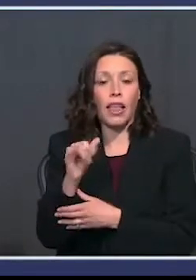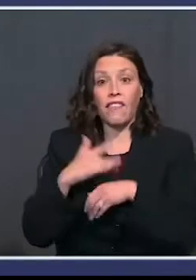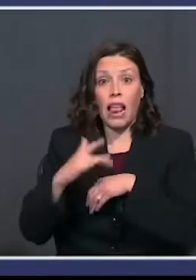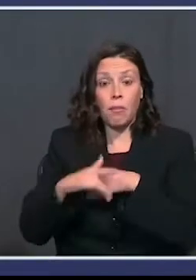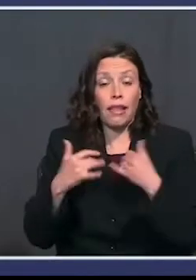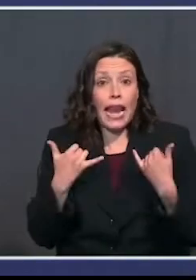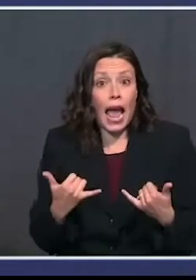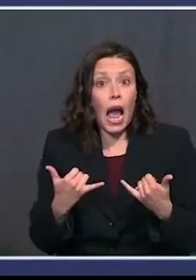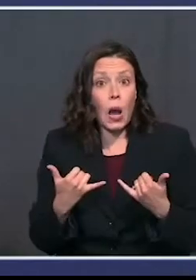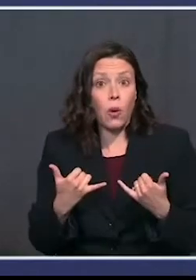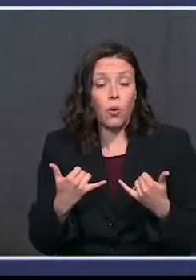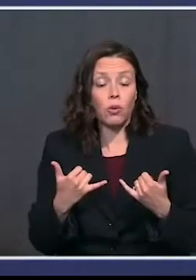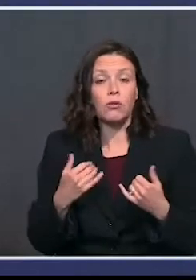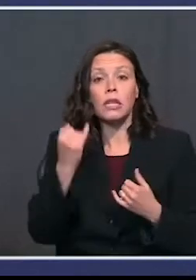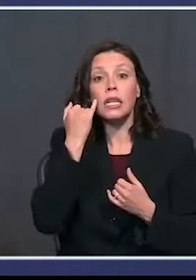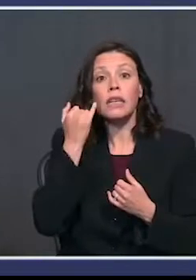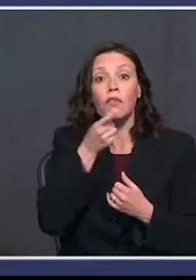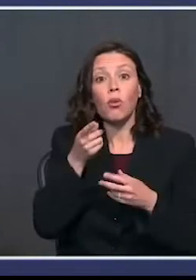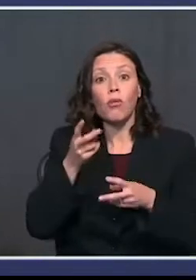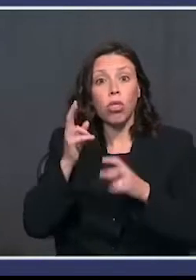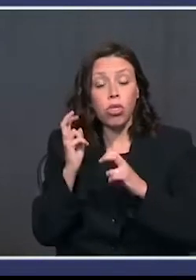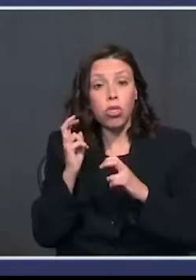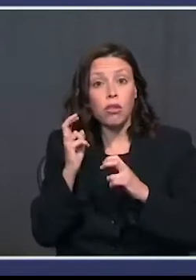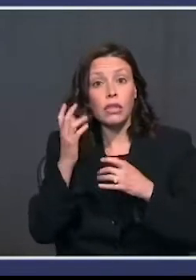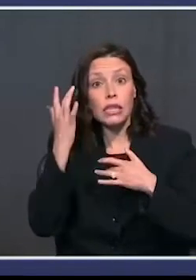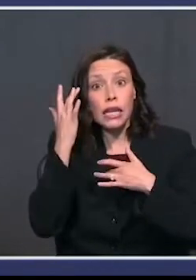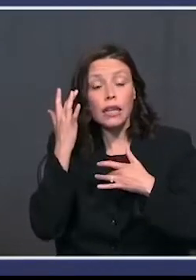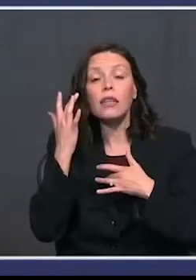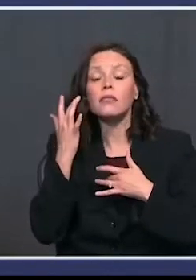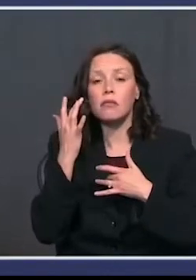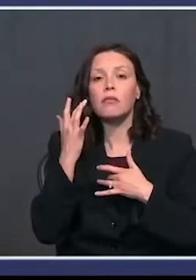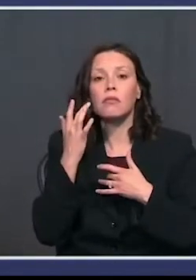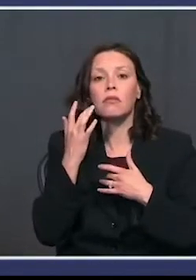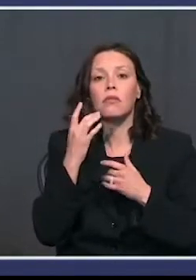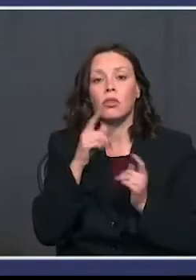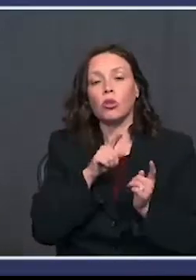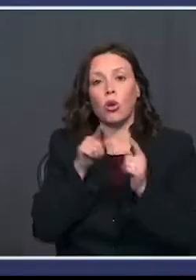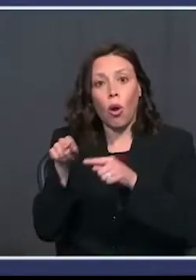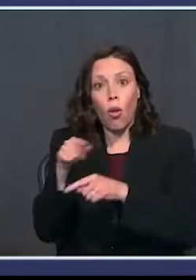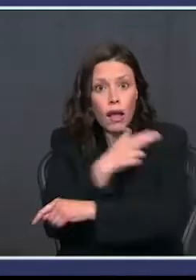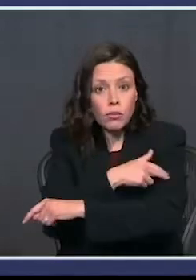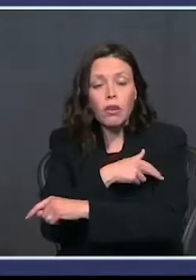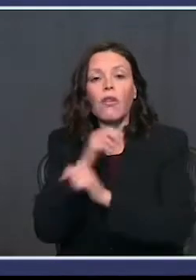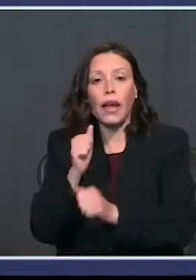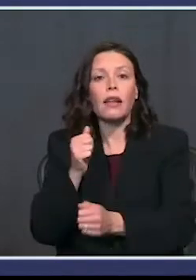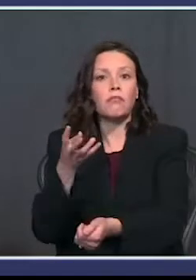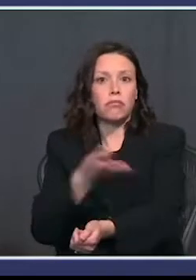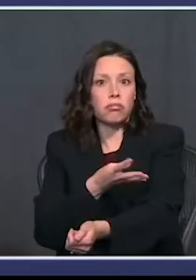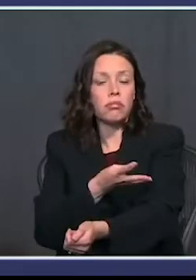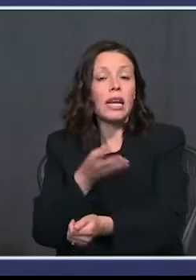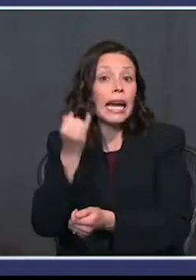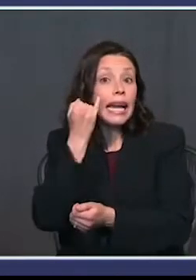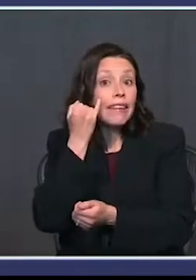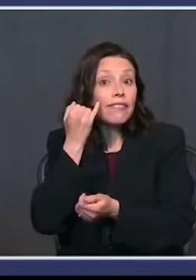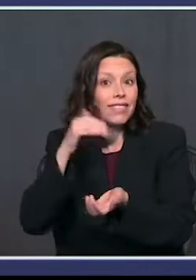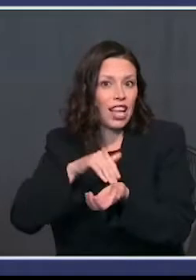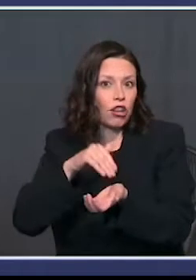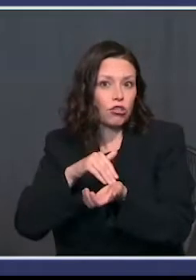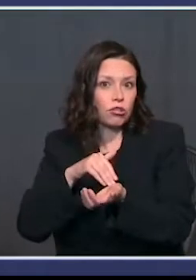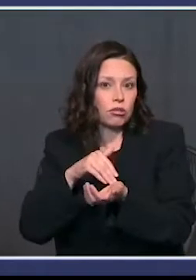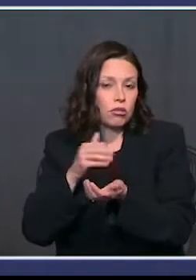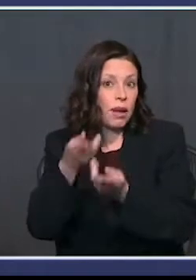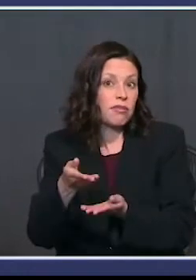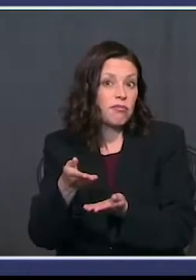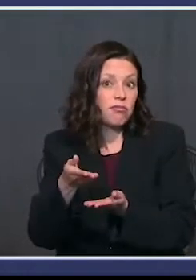now. And if somebody gets sick, it works where they go and they get treatment, if that's what the doctors are